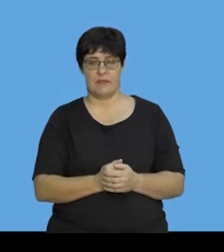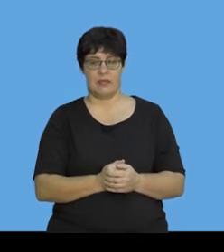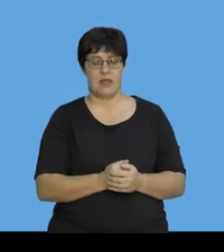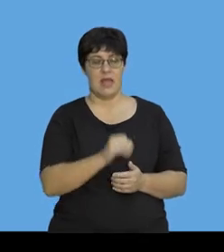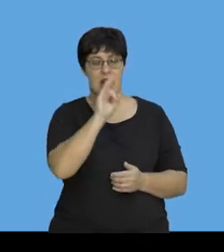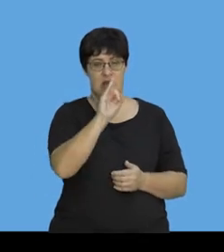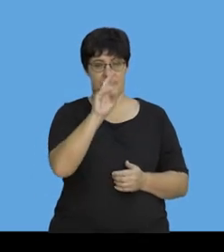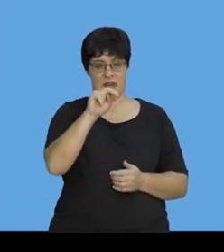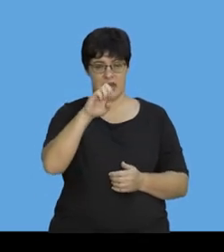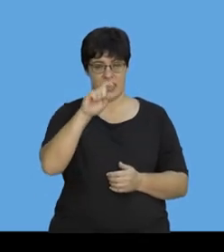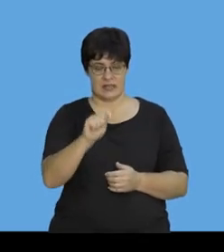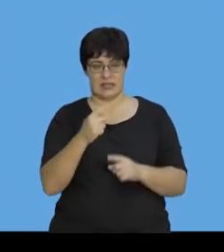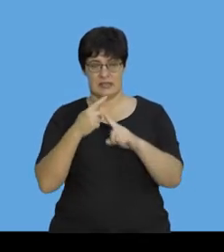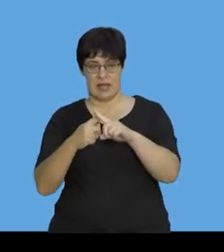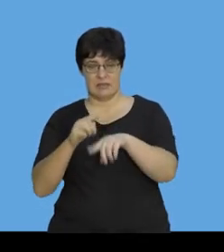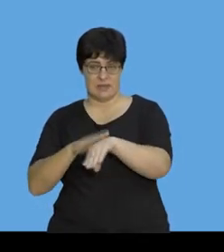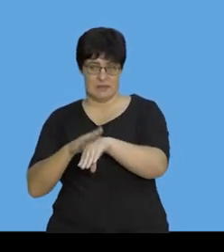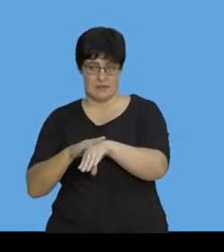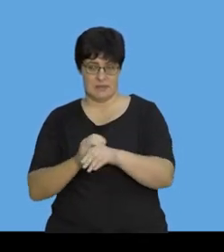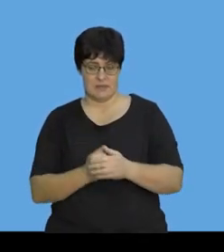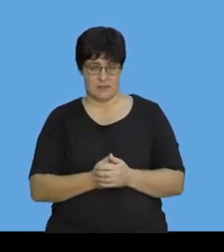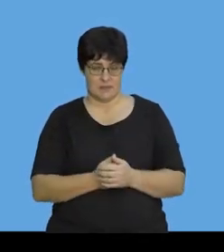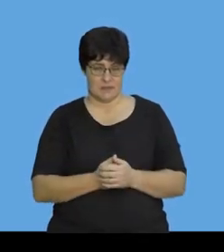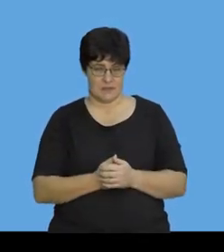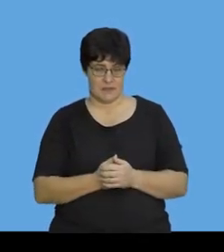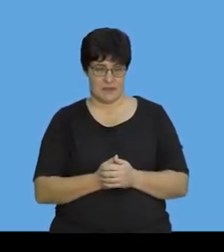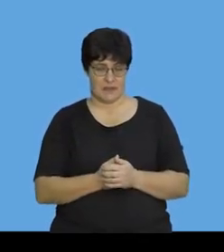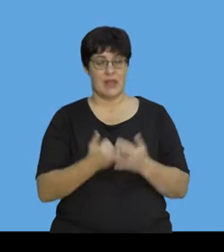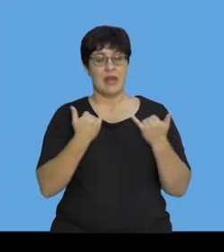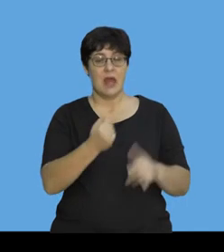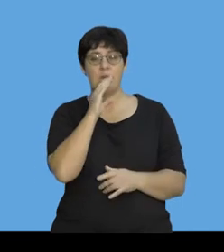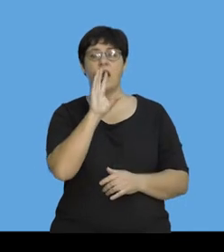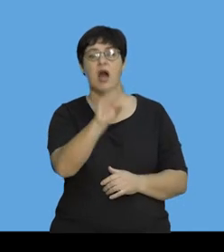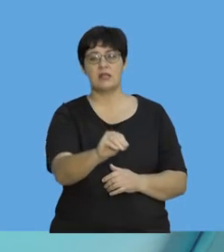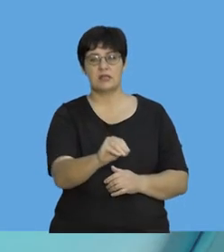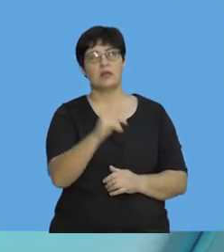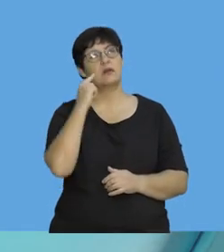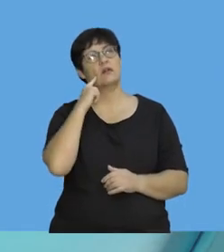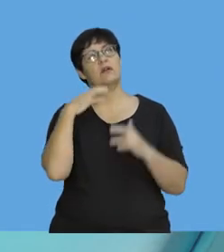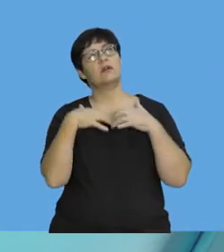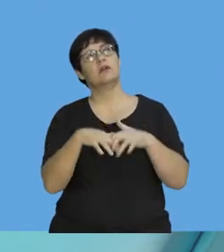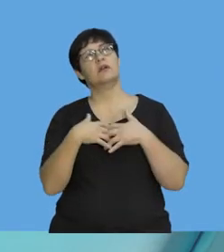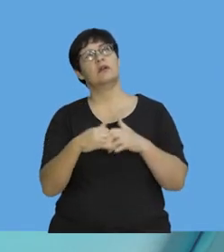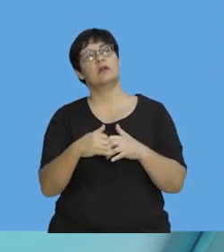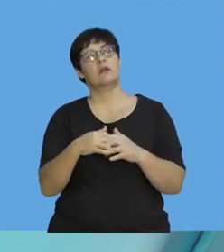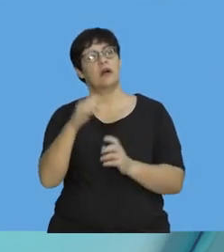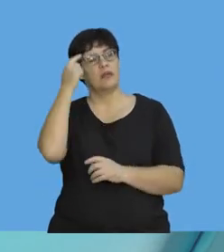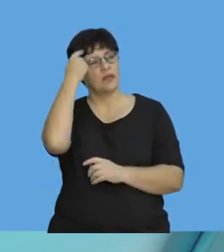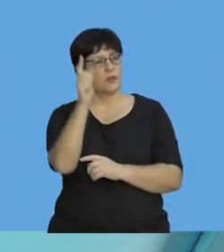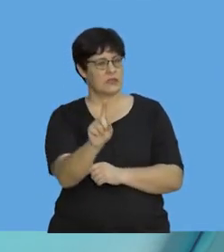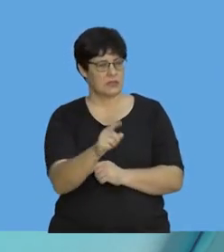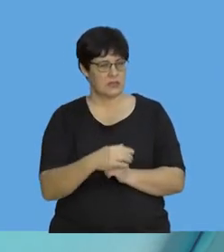is F net times time. I'm now asking you to think about the fact that